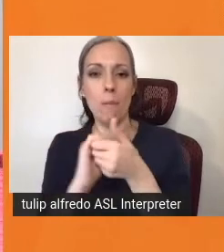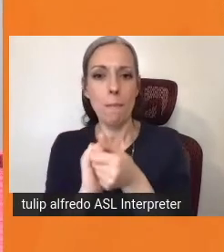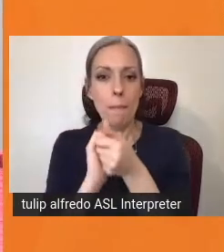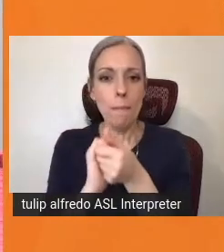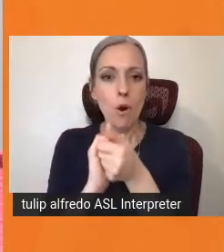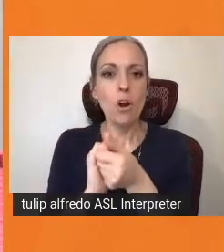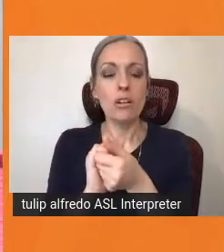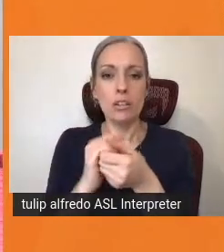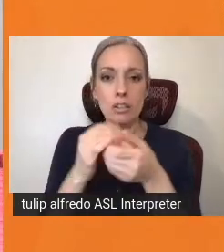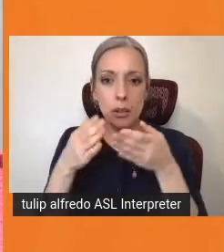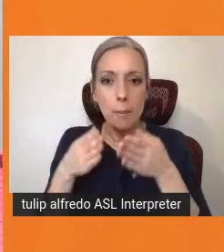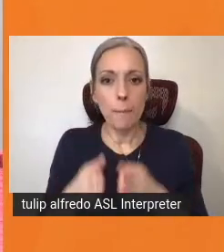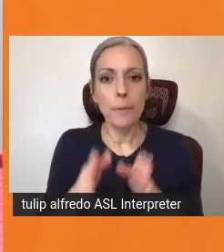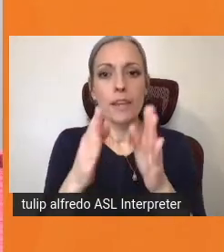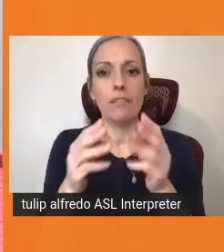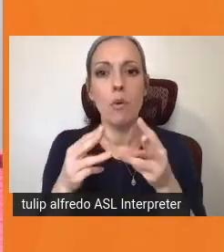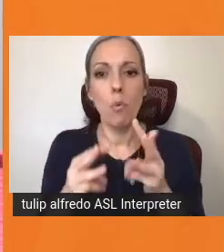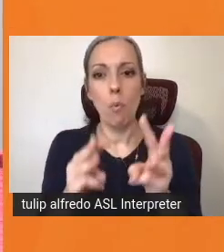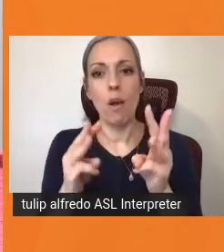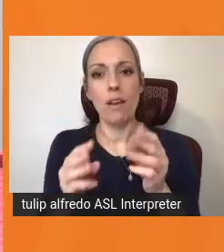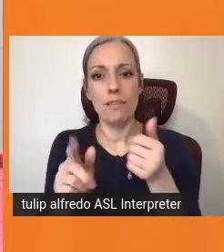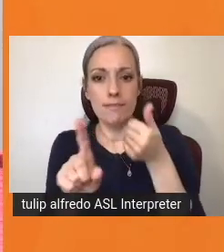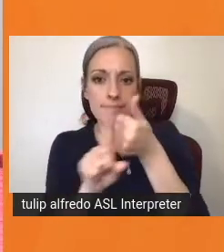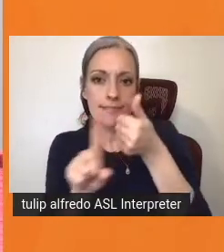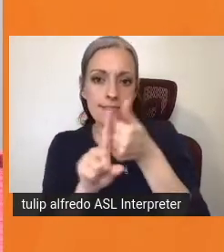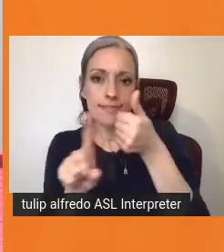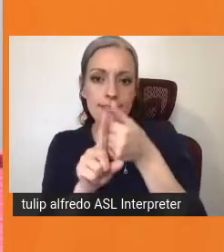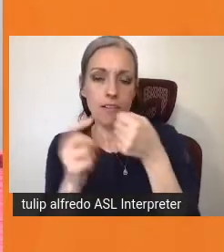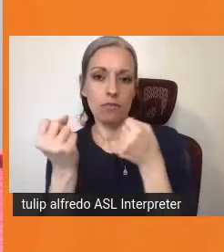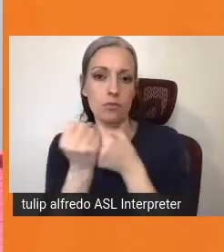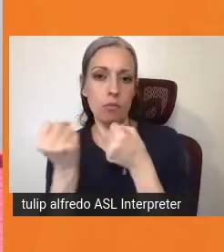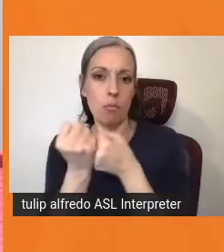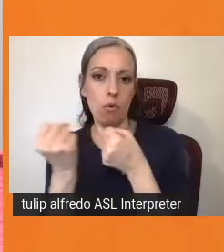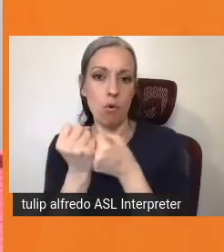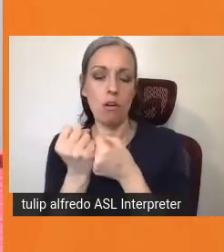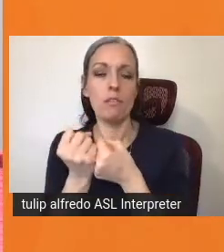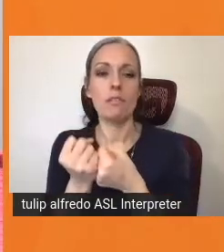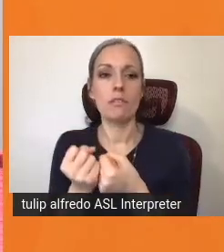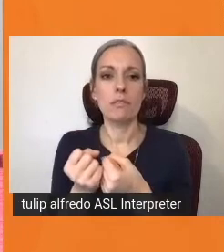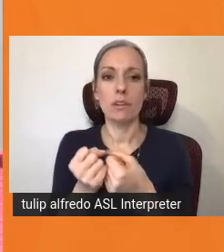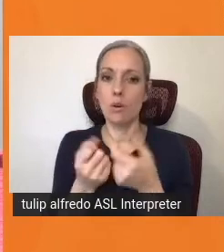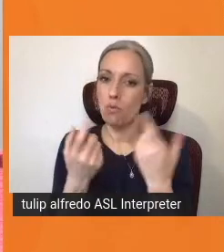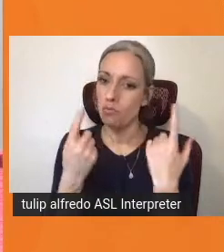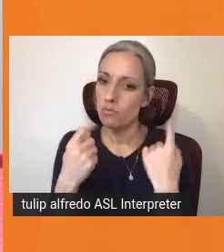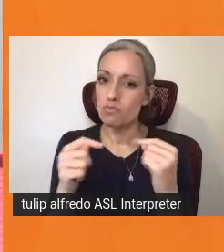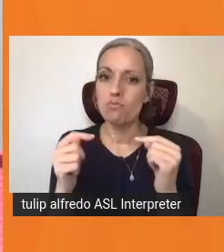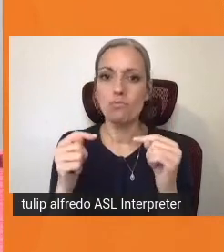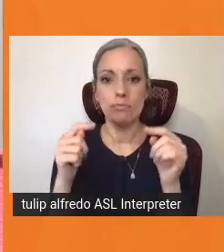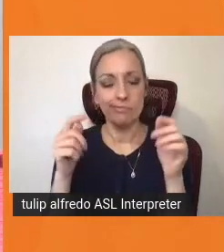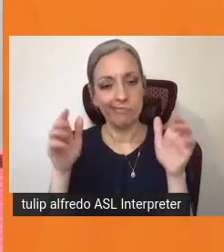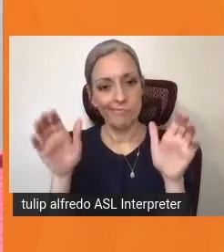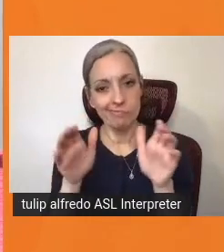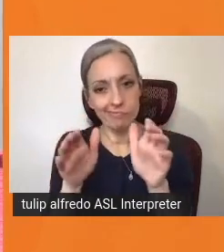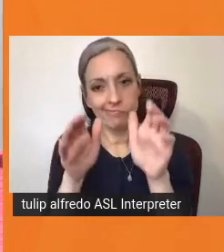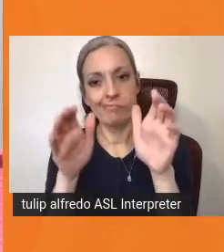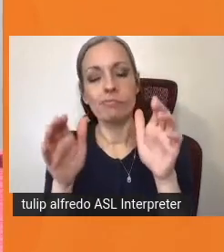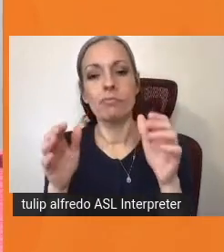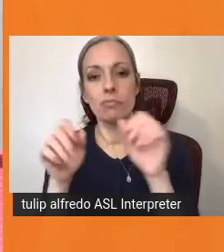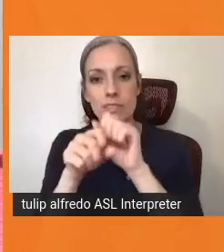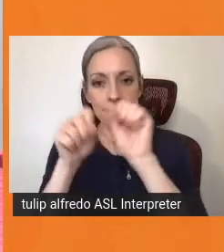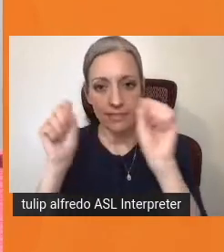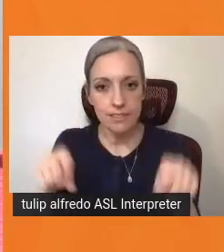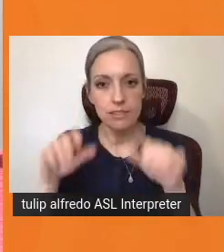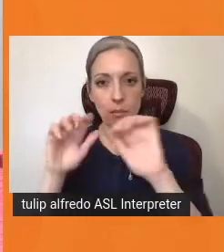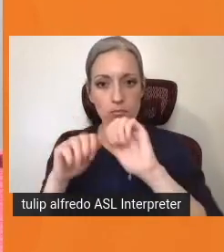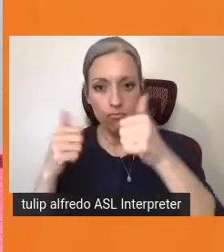pave a way to self-advocacy. And in closing, a movement has begun that will challenge the disability system with